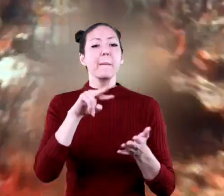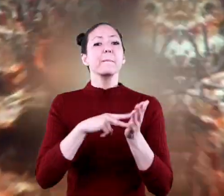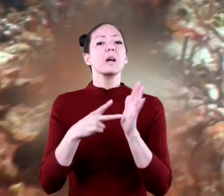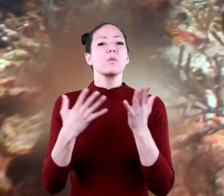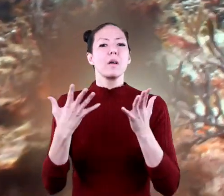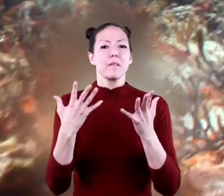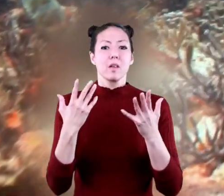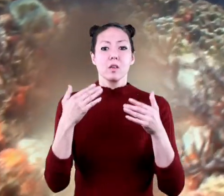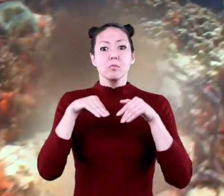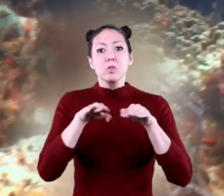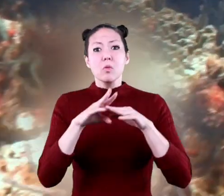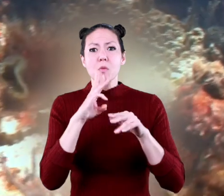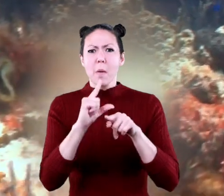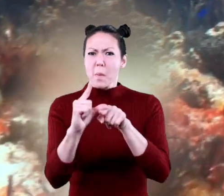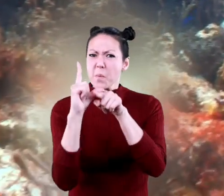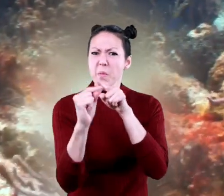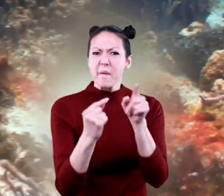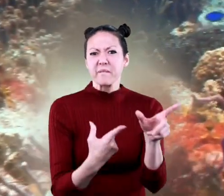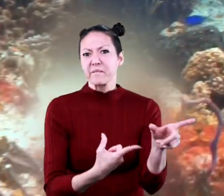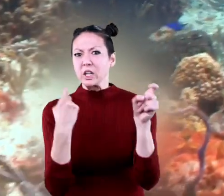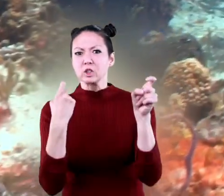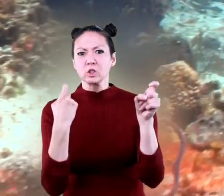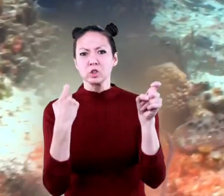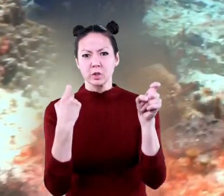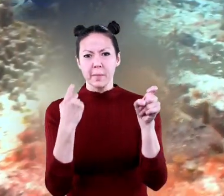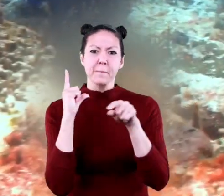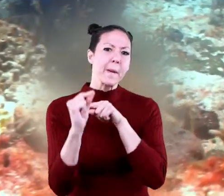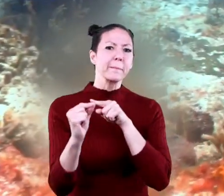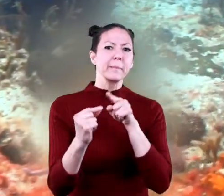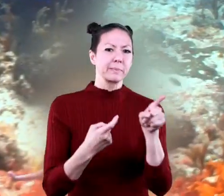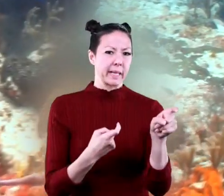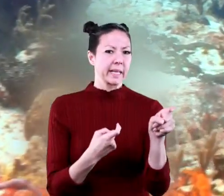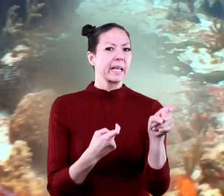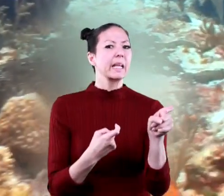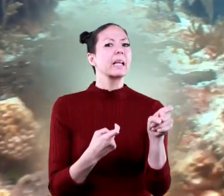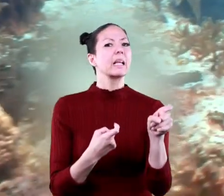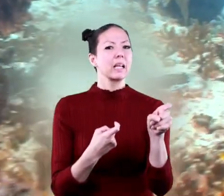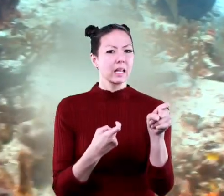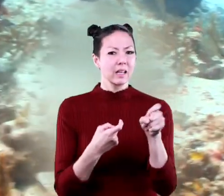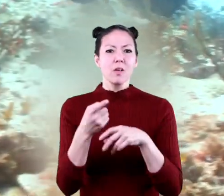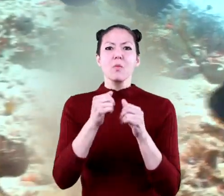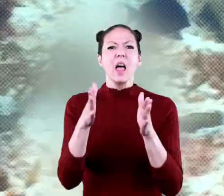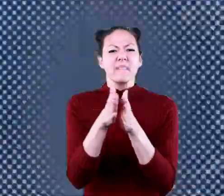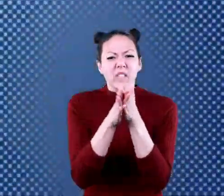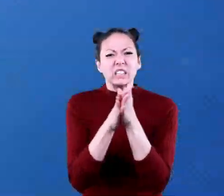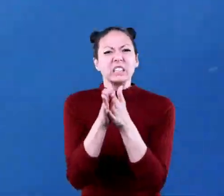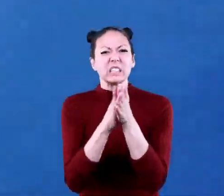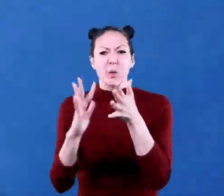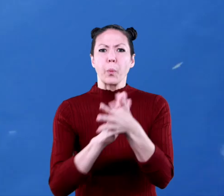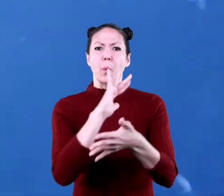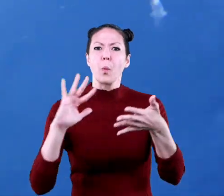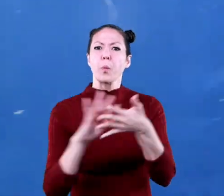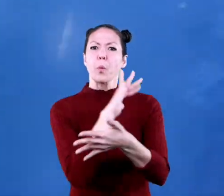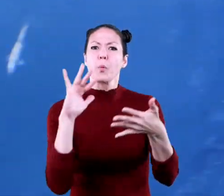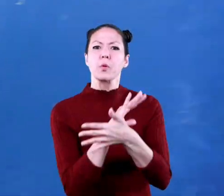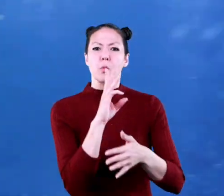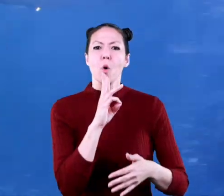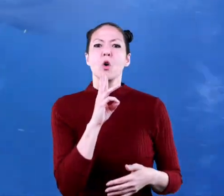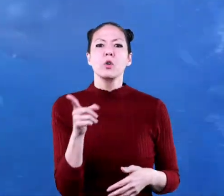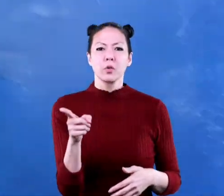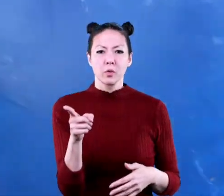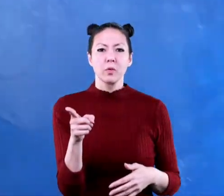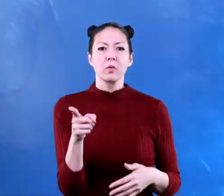means they can quickly swim through the water to grab their prey without unnecessary friction. Probably more than anything